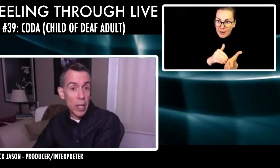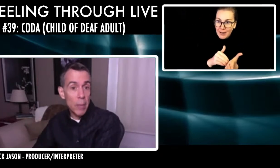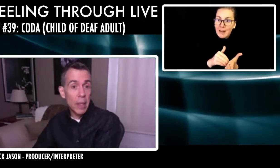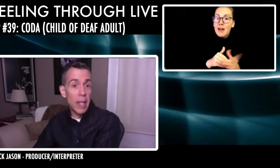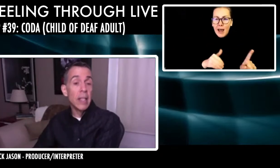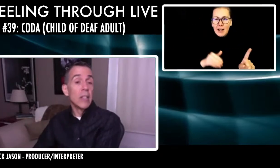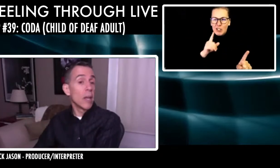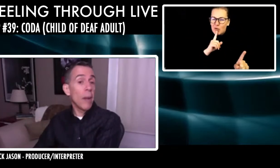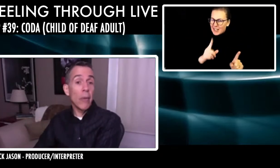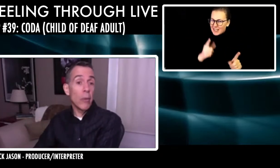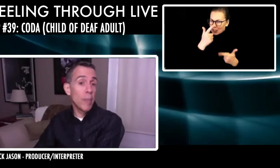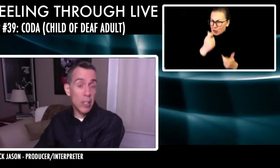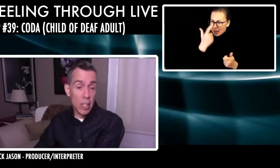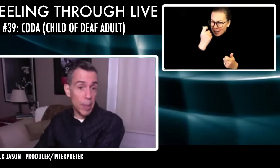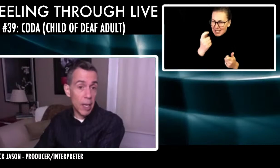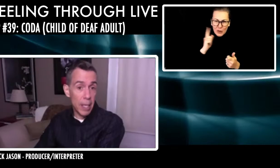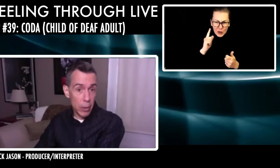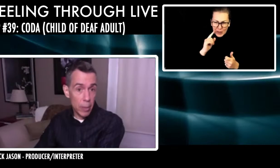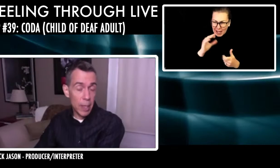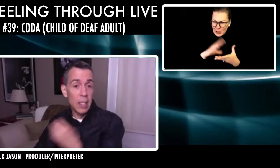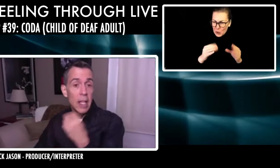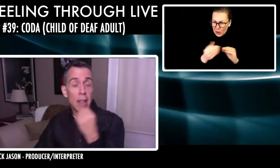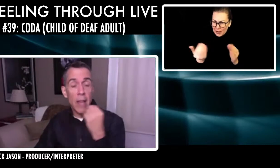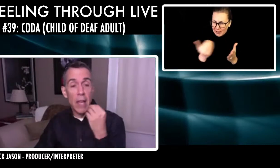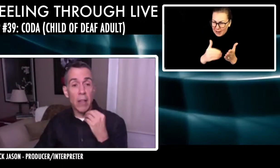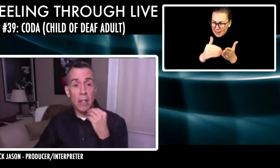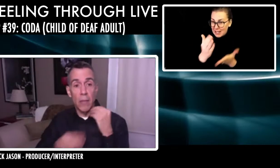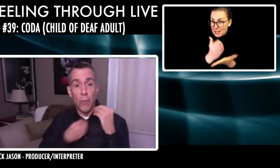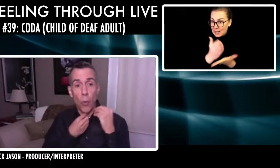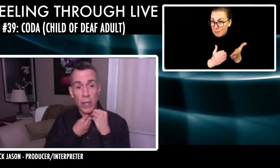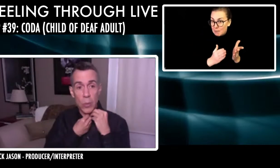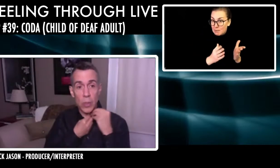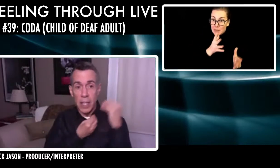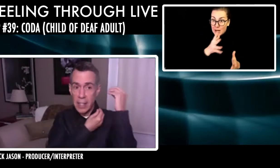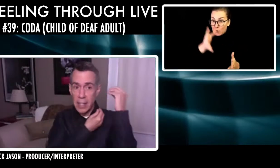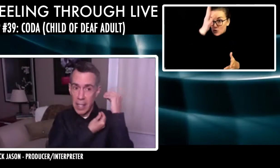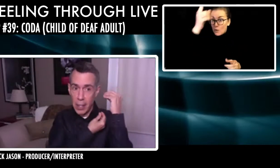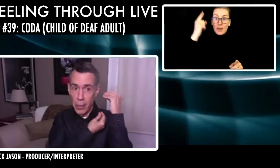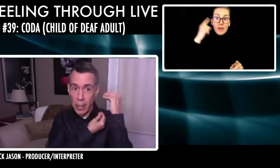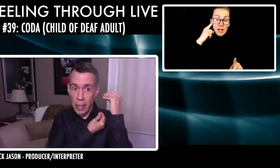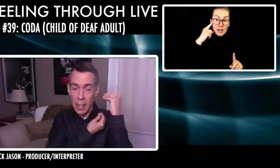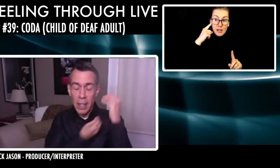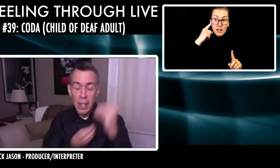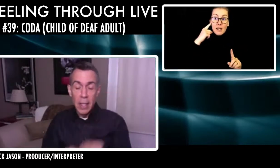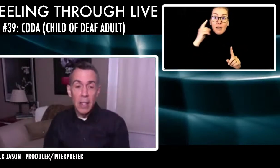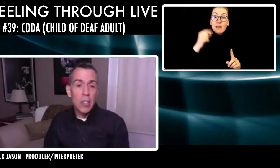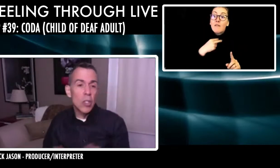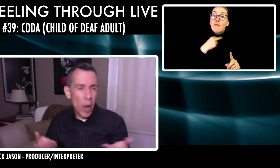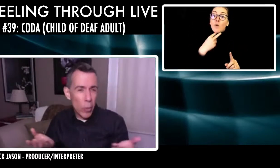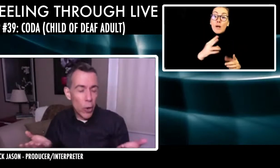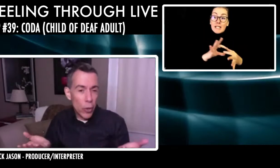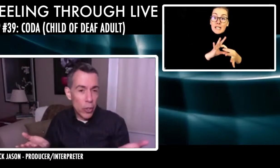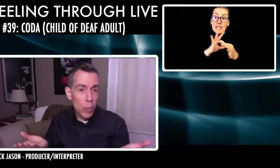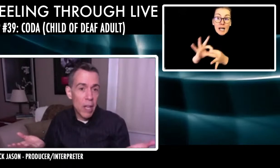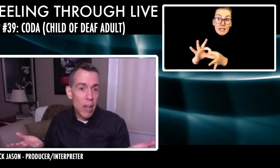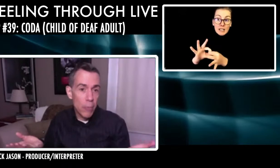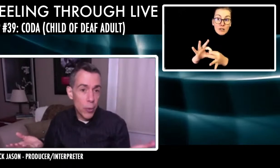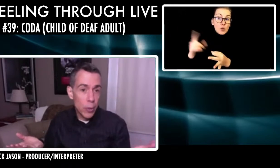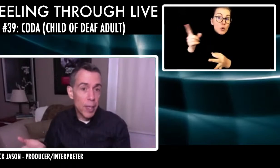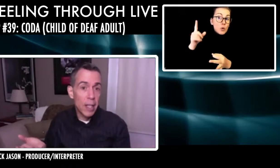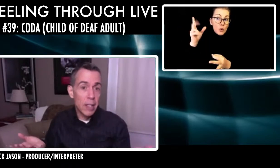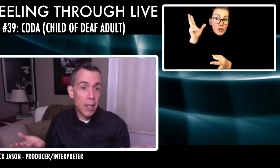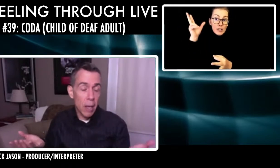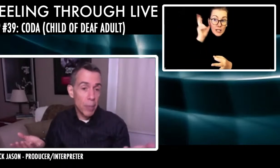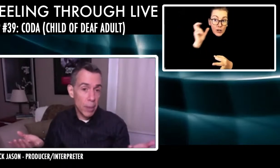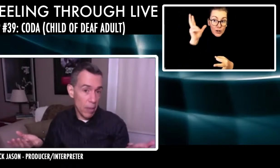they would scream. And then somehow they would magically become hearing because they thought that the voice was connected to the hearing. This is why we heard the term deaf